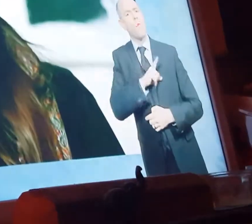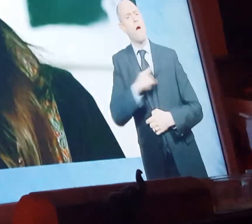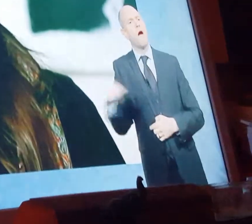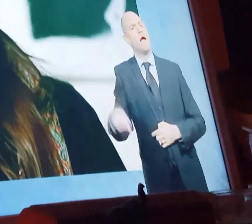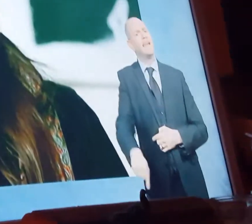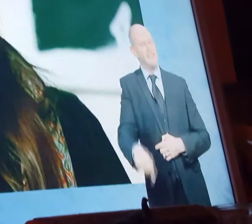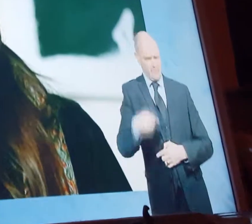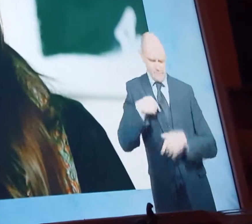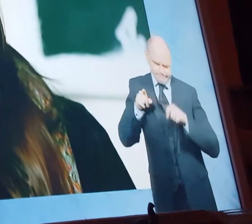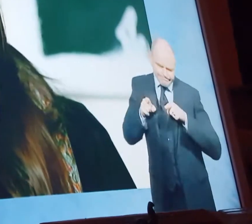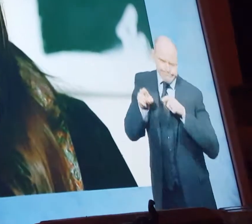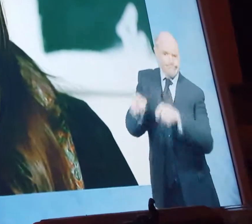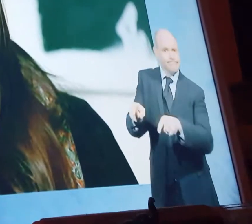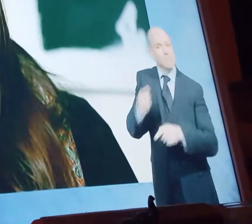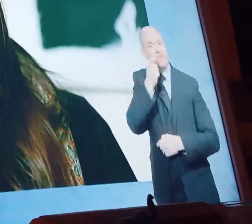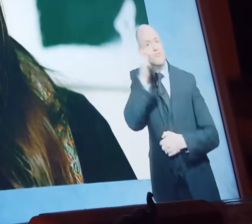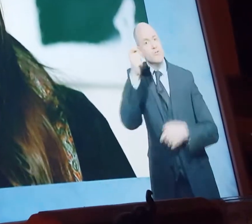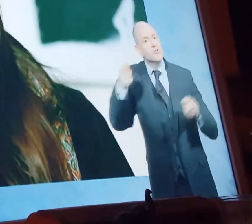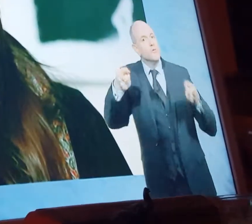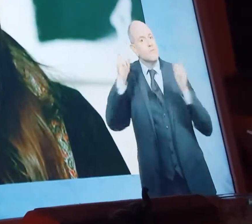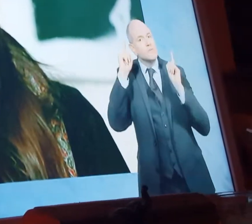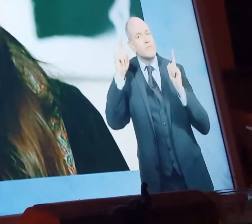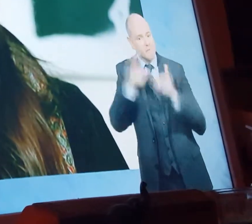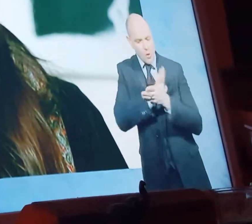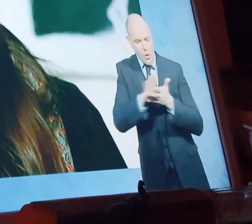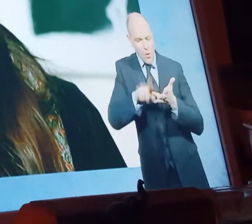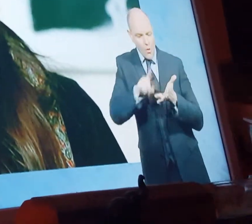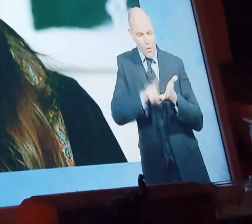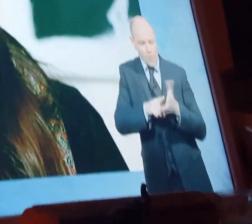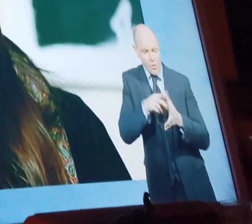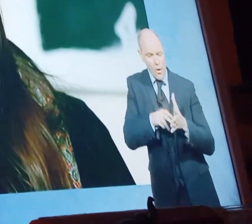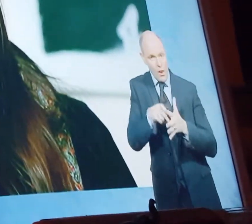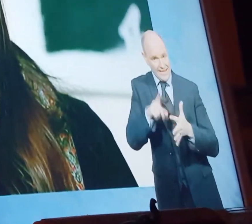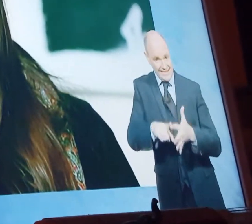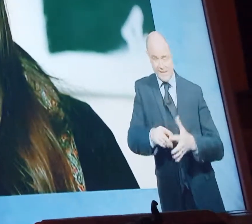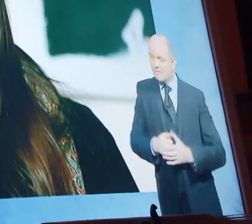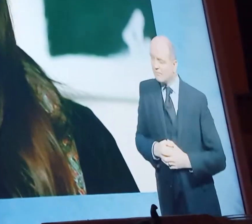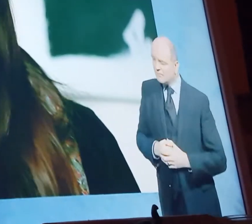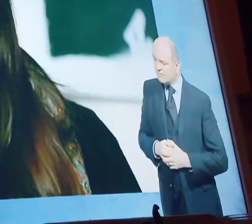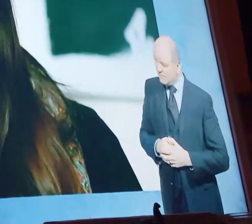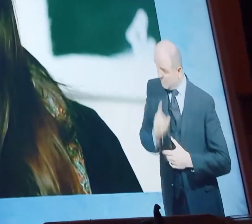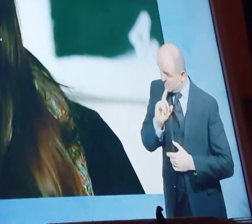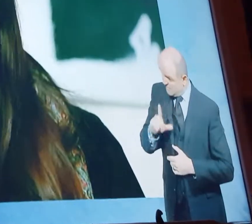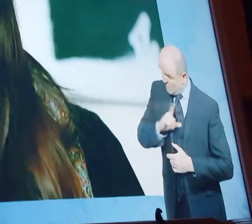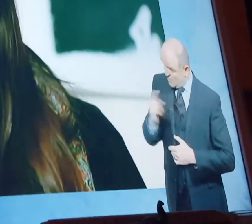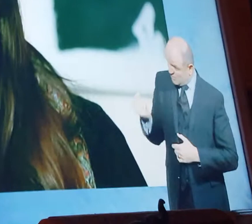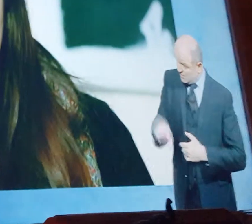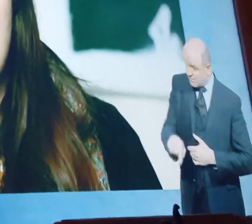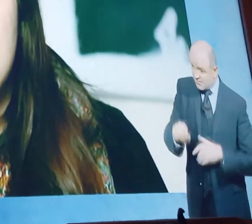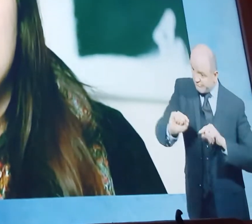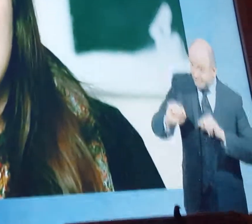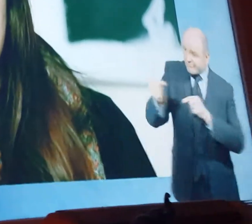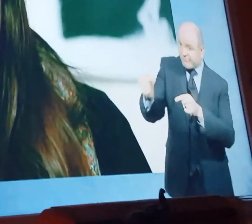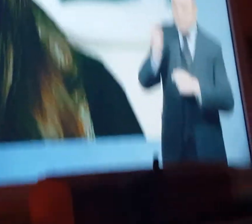If we are here, it's because of Francois Hollande. The reason we're here is because of Francois Hollande. Yeah.